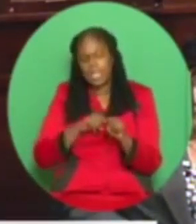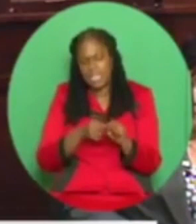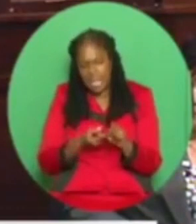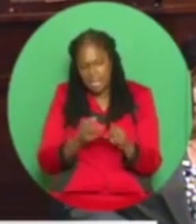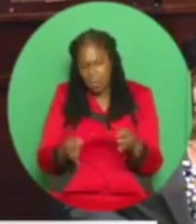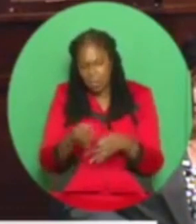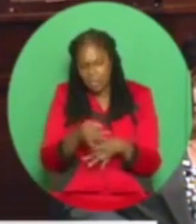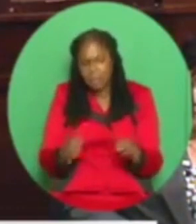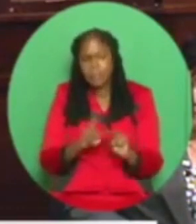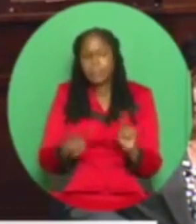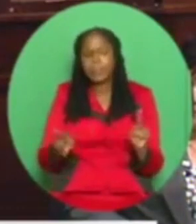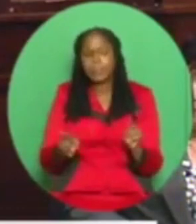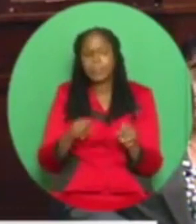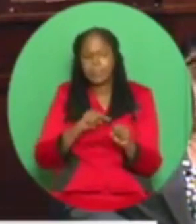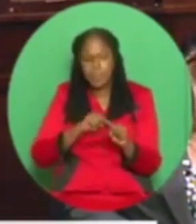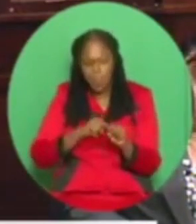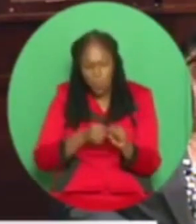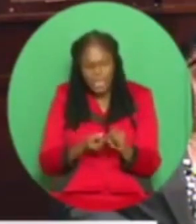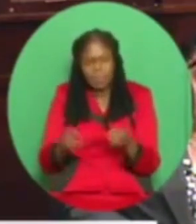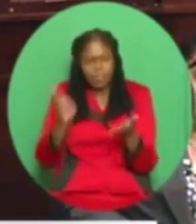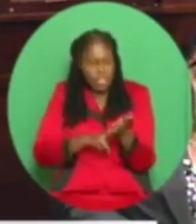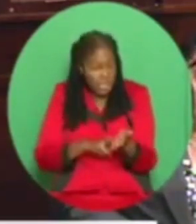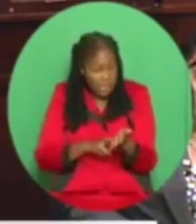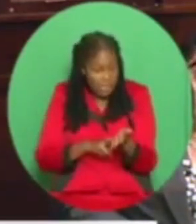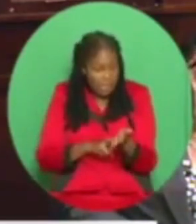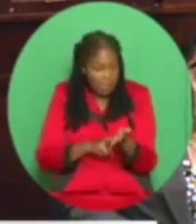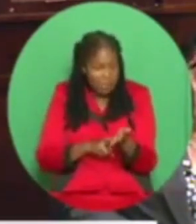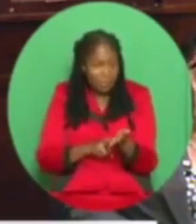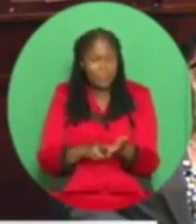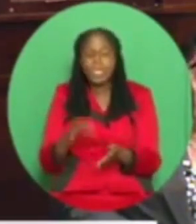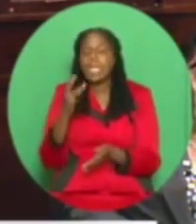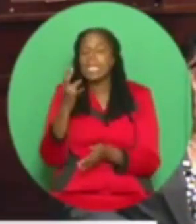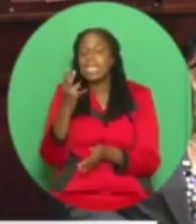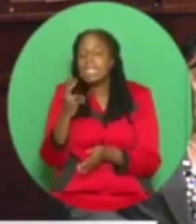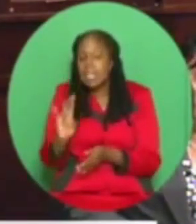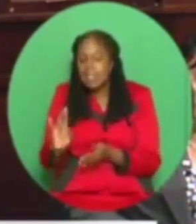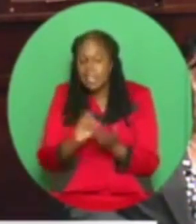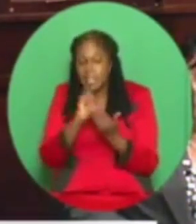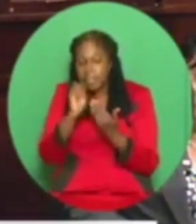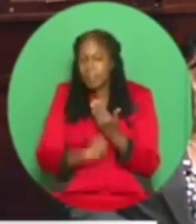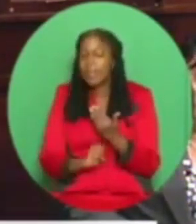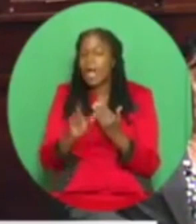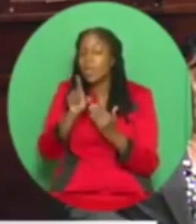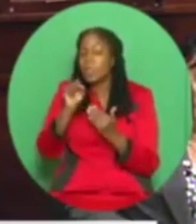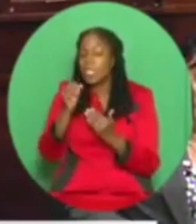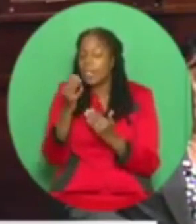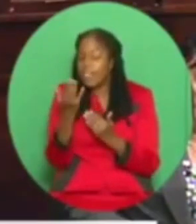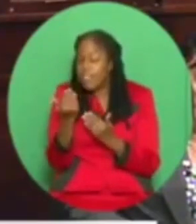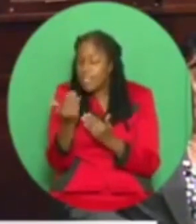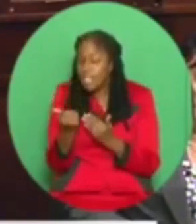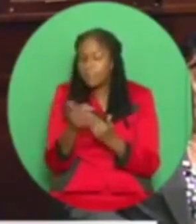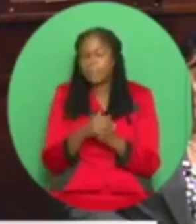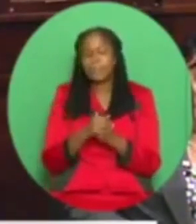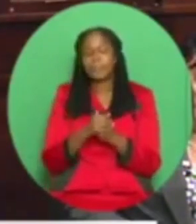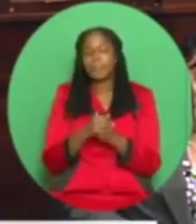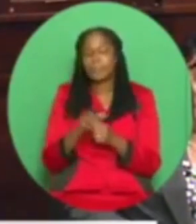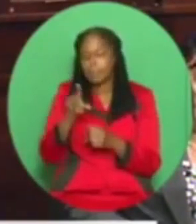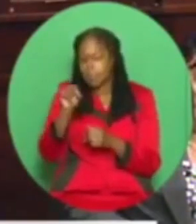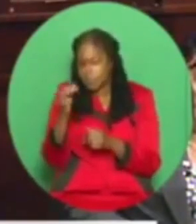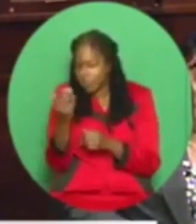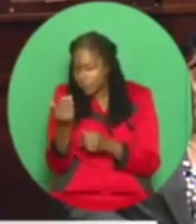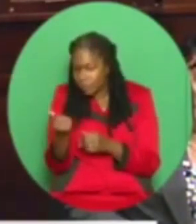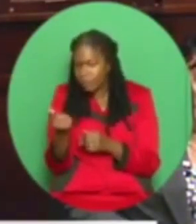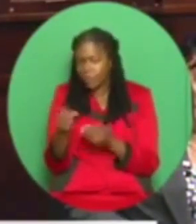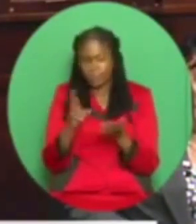creation of the company, when it was registered, was the 17th of September, 2015. So 15, they register,